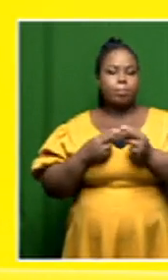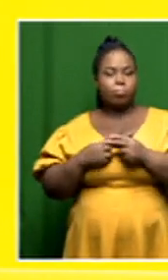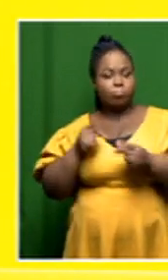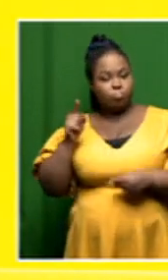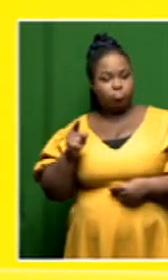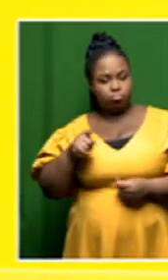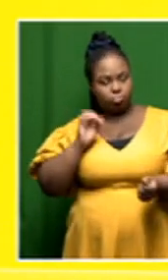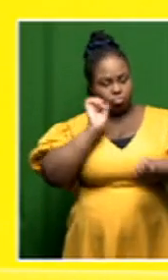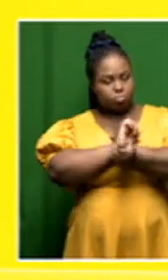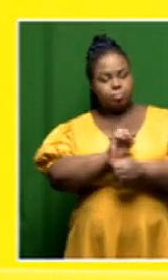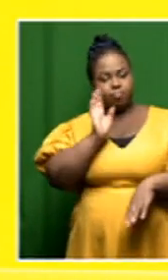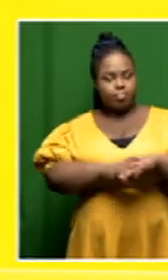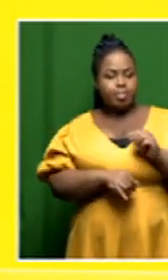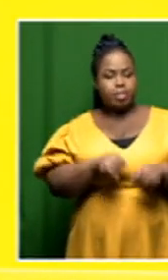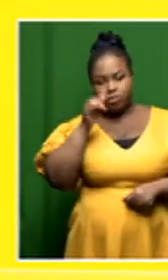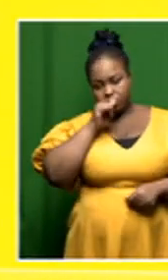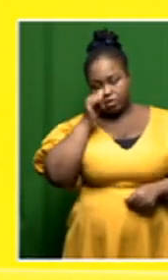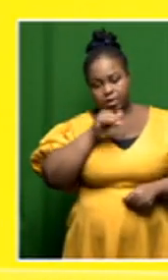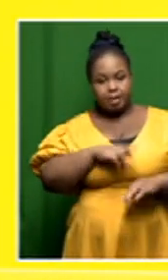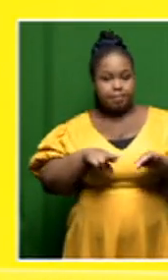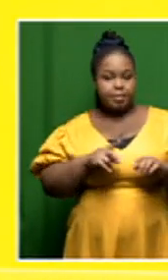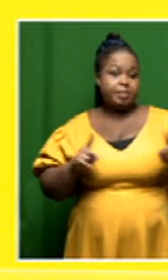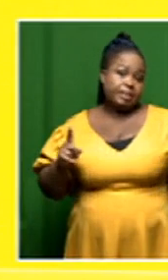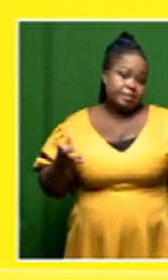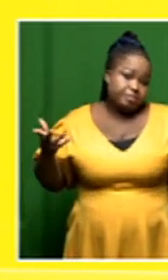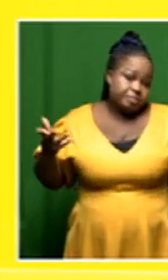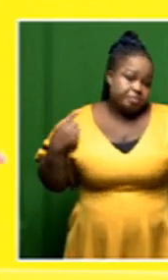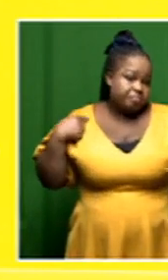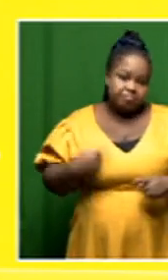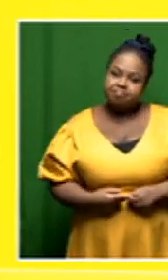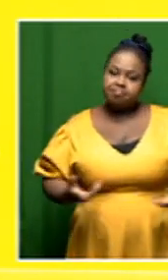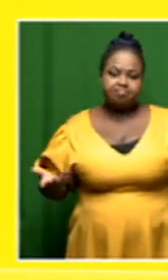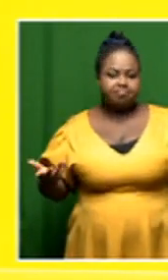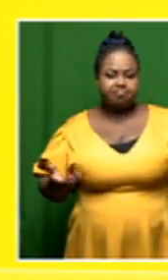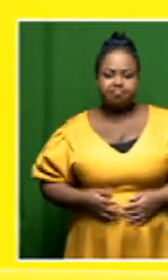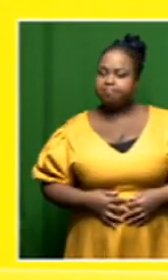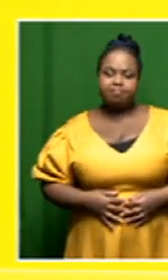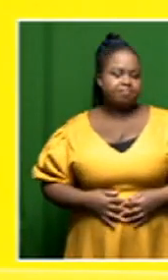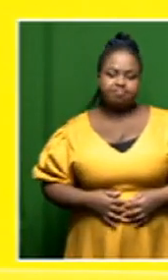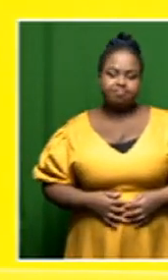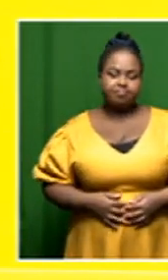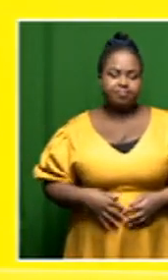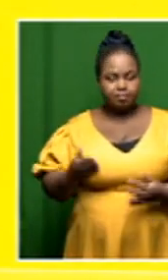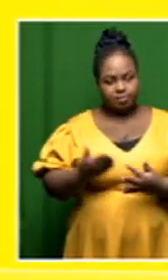units that will prosecute apartheid crimes but to date lo lo lo we're gonna take a break